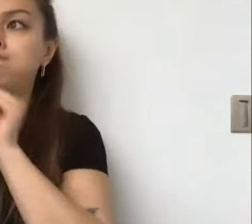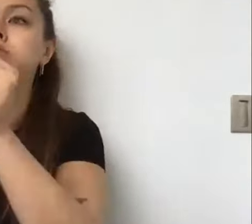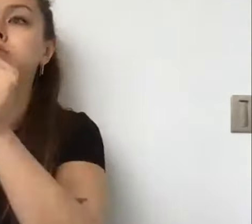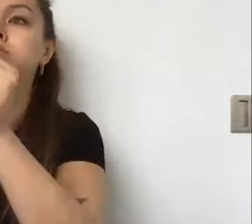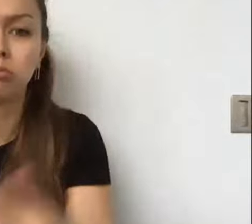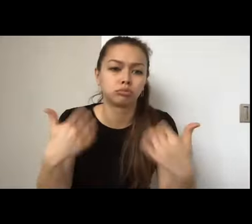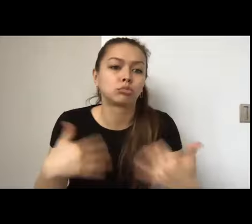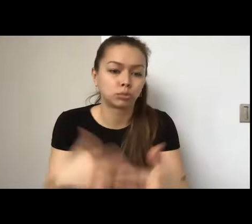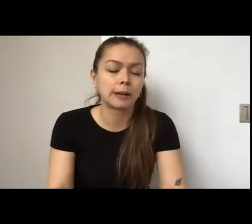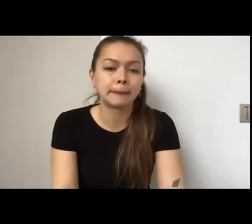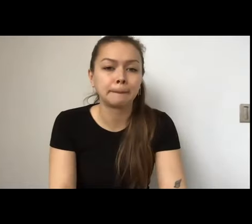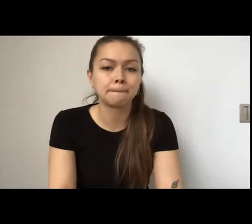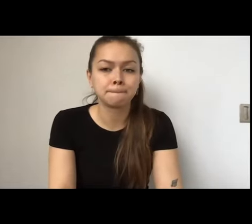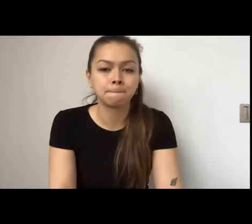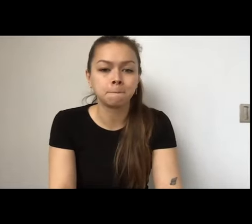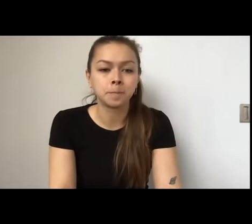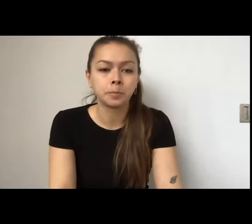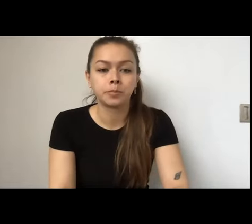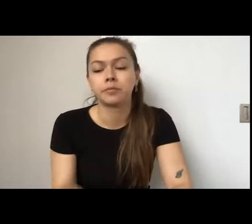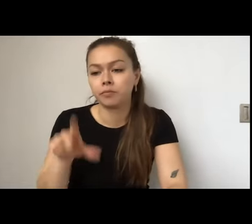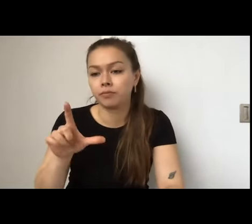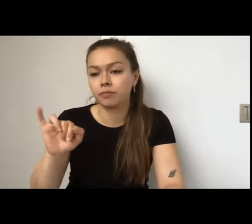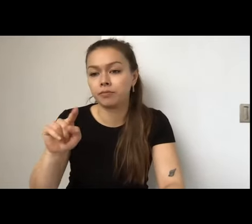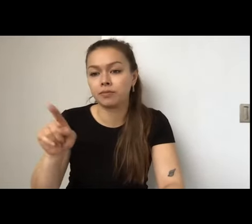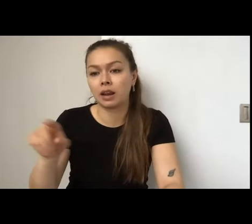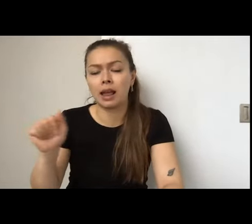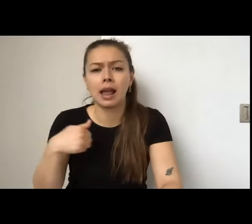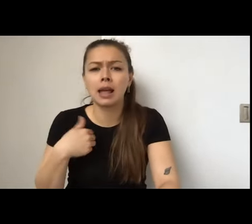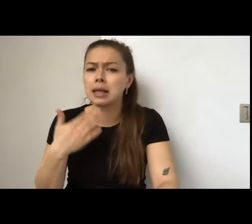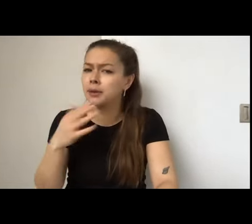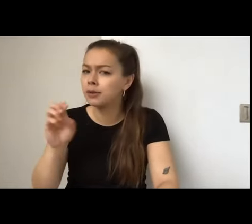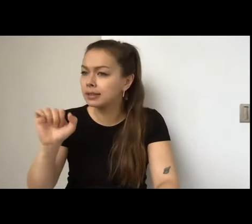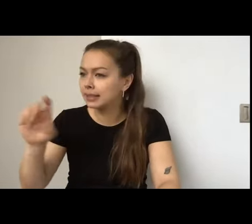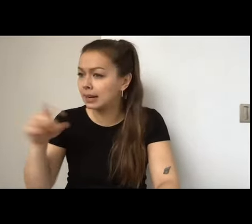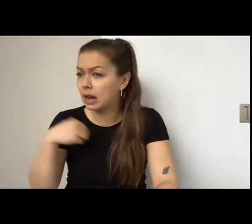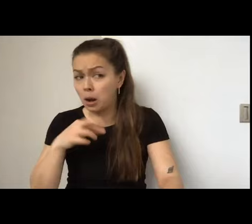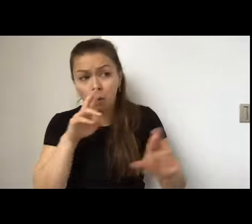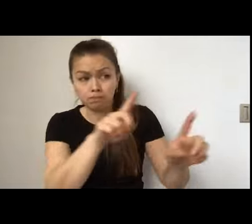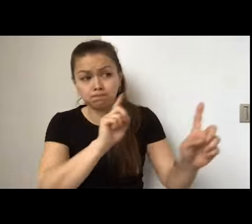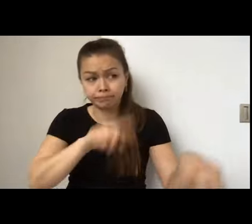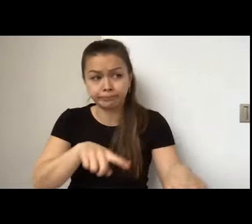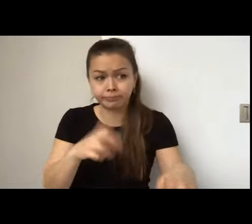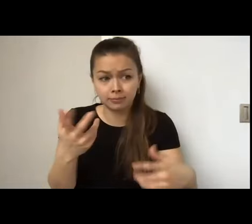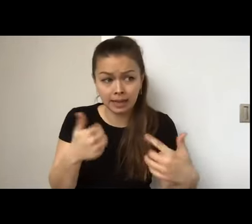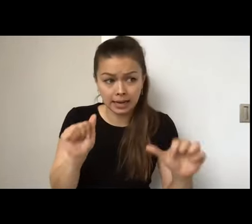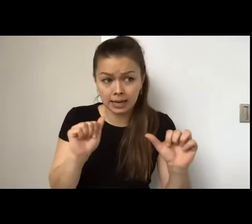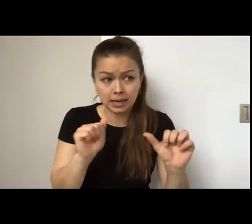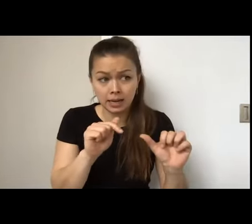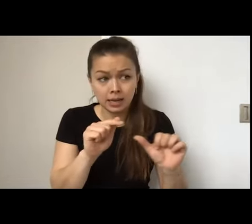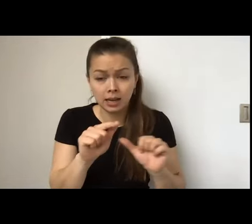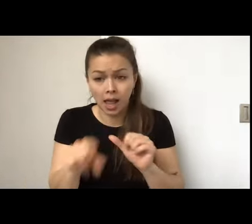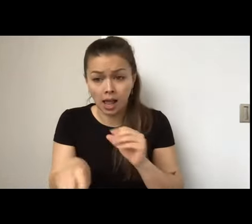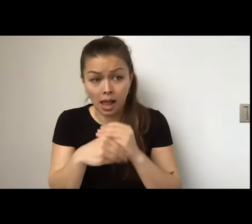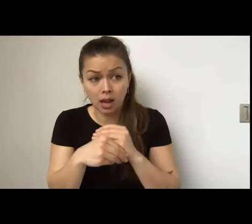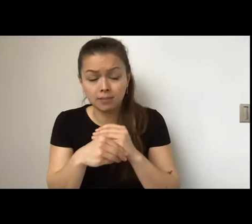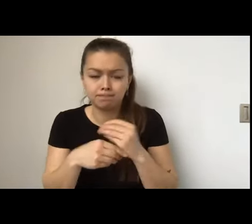Awesome. Thank you, Sid. I hope that answered your question, but please feel free, um, to add anything in the chat. Um, let